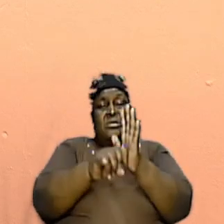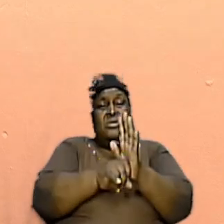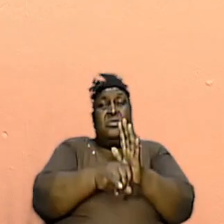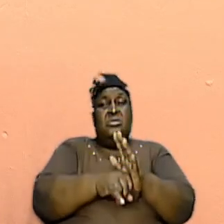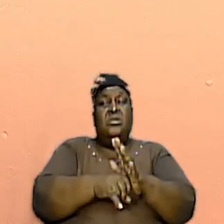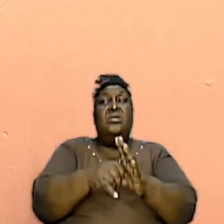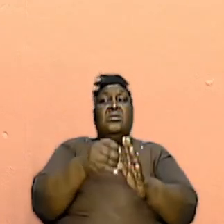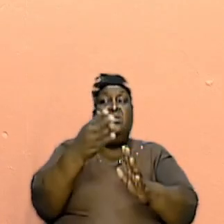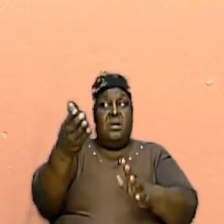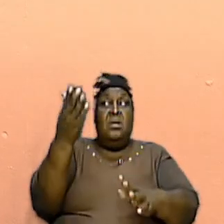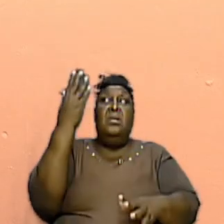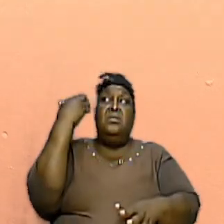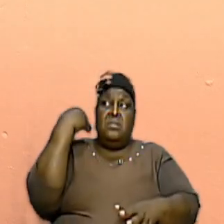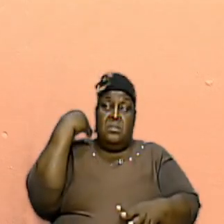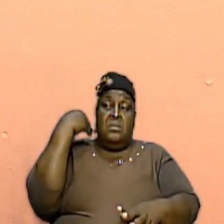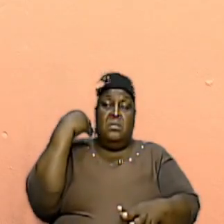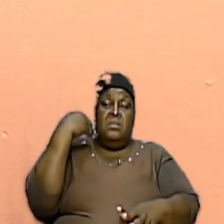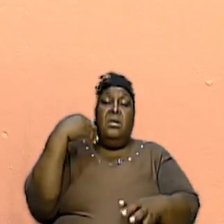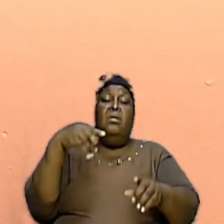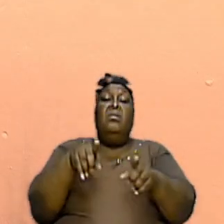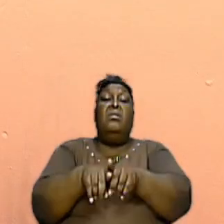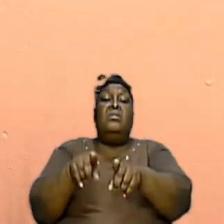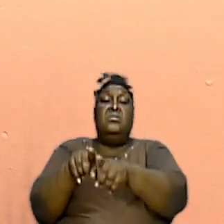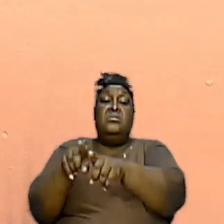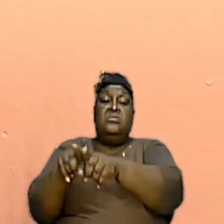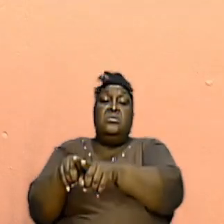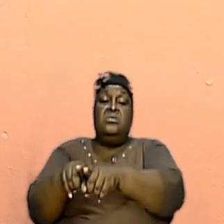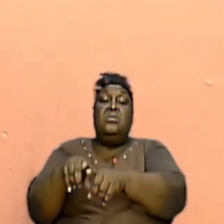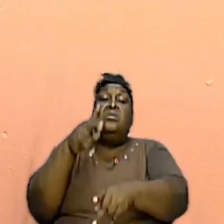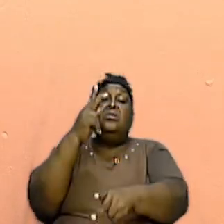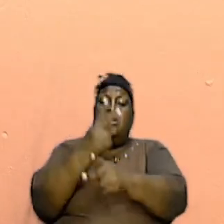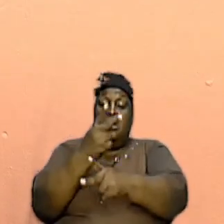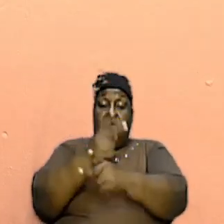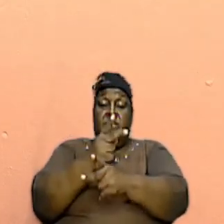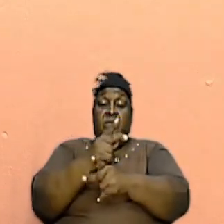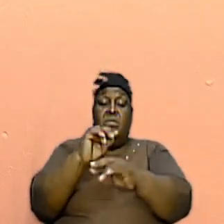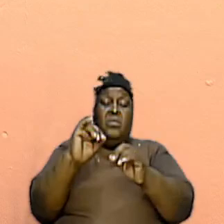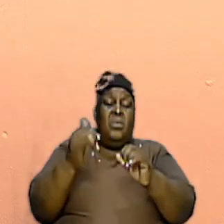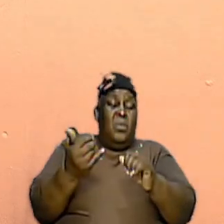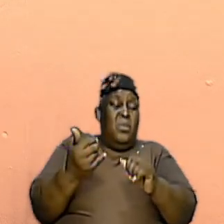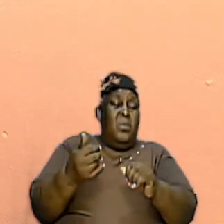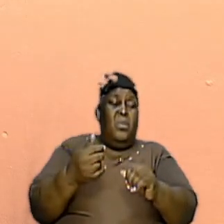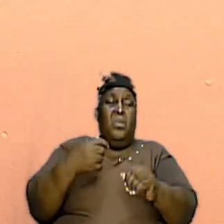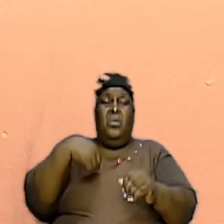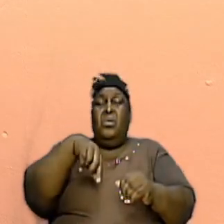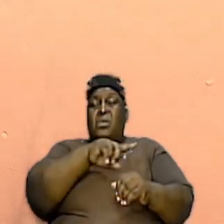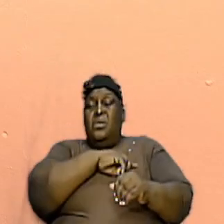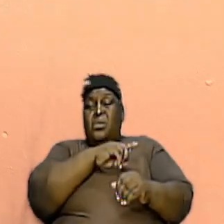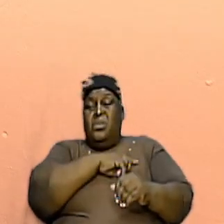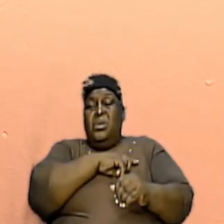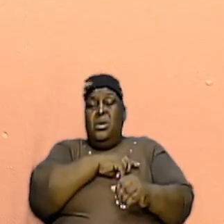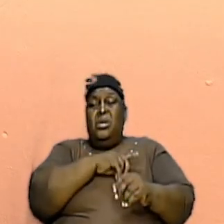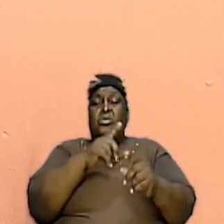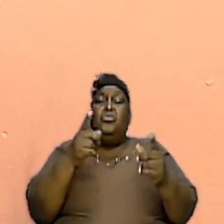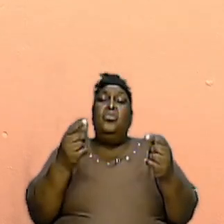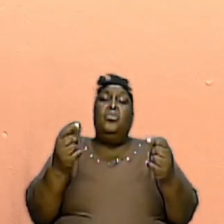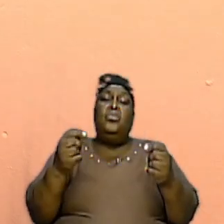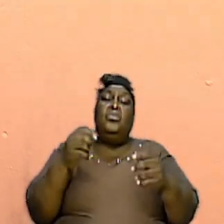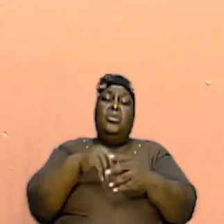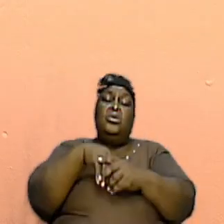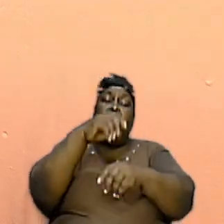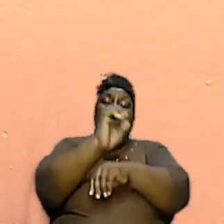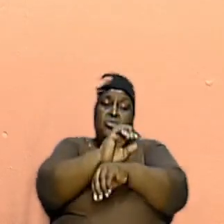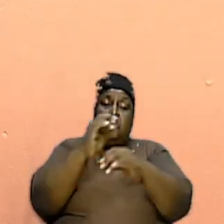we ought to also be very careful how we treat with our position in the church today,